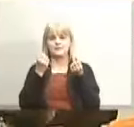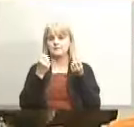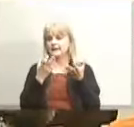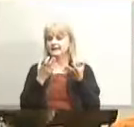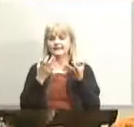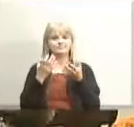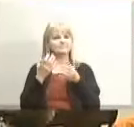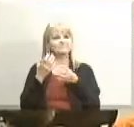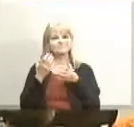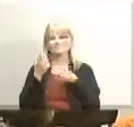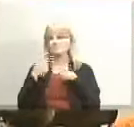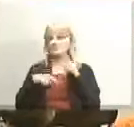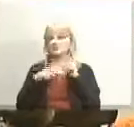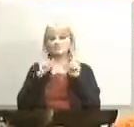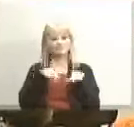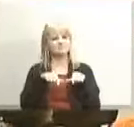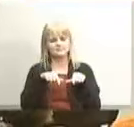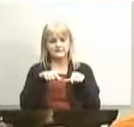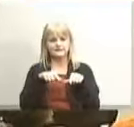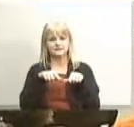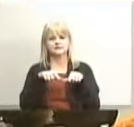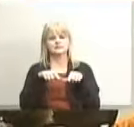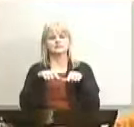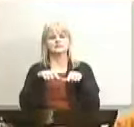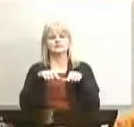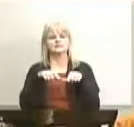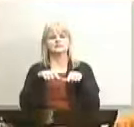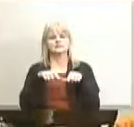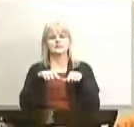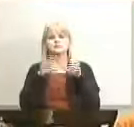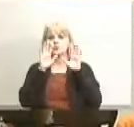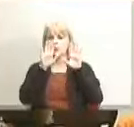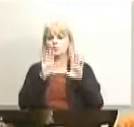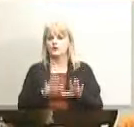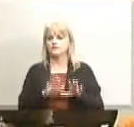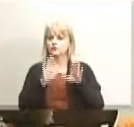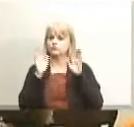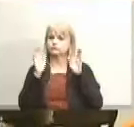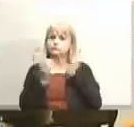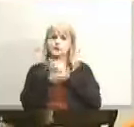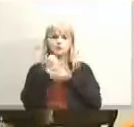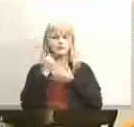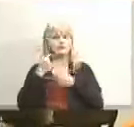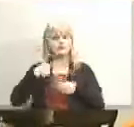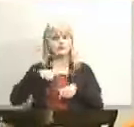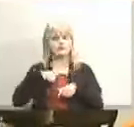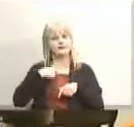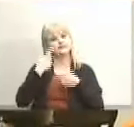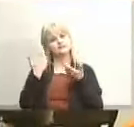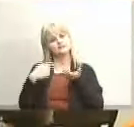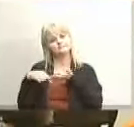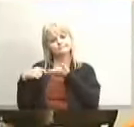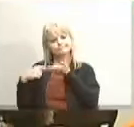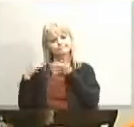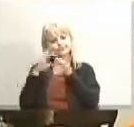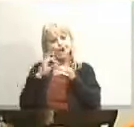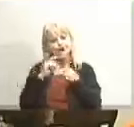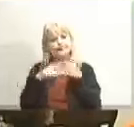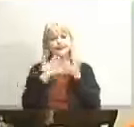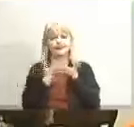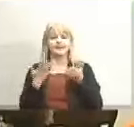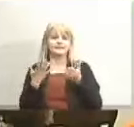not make that meeting but it was what a wonderful opportunity for me to get to talk about things in our accountability system that